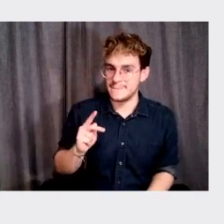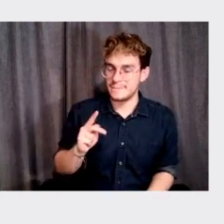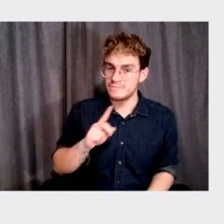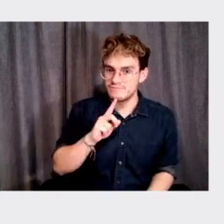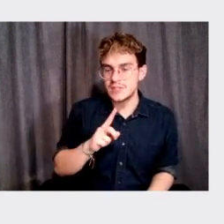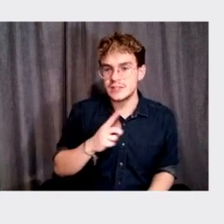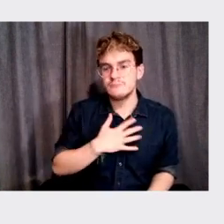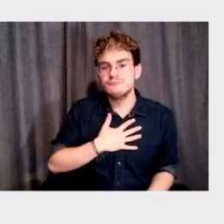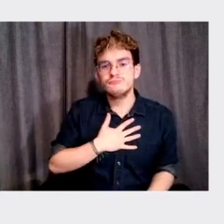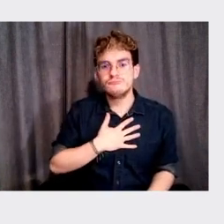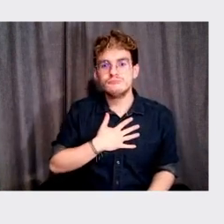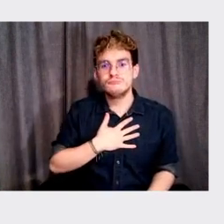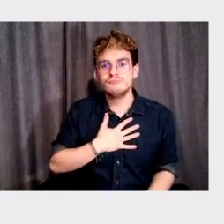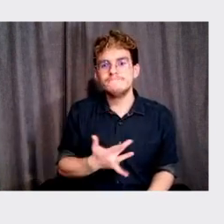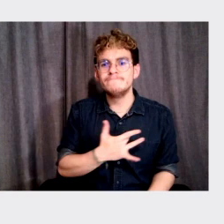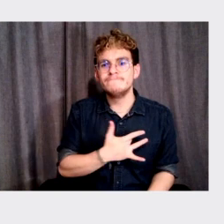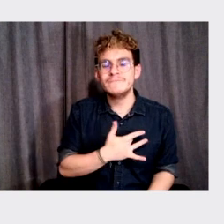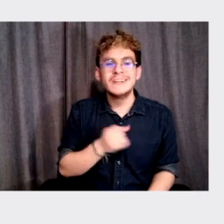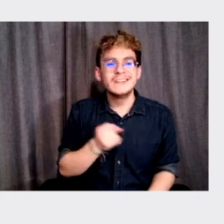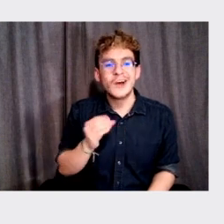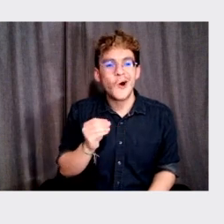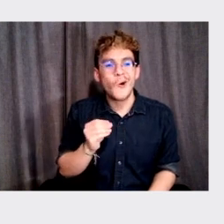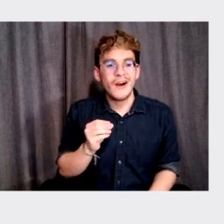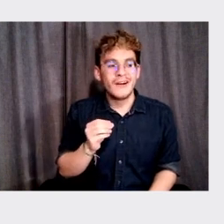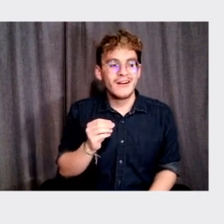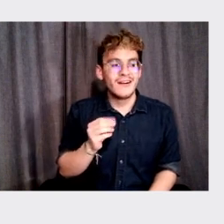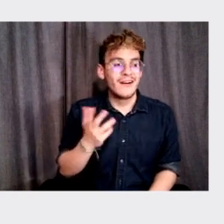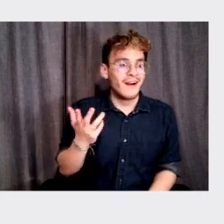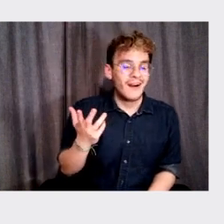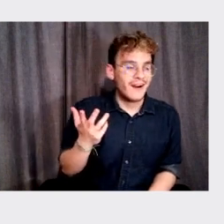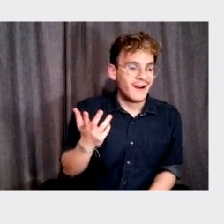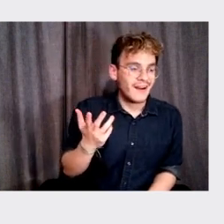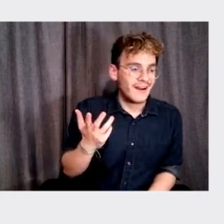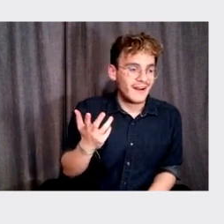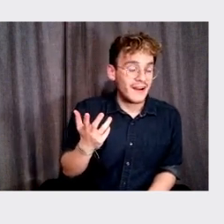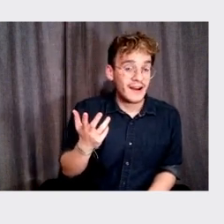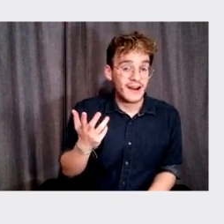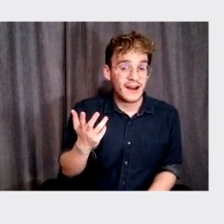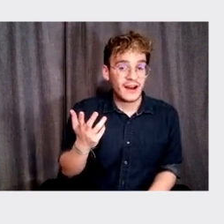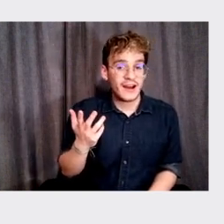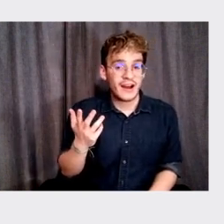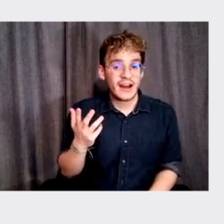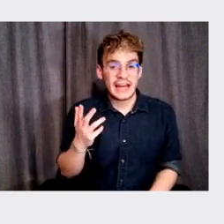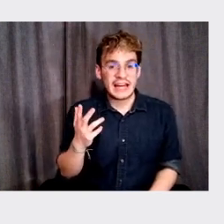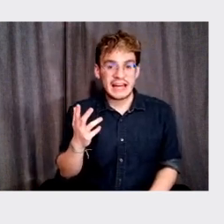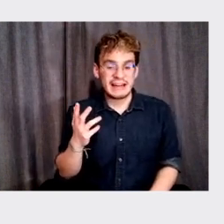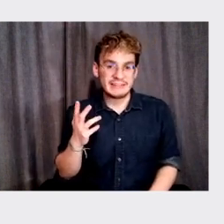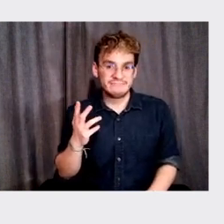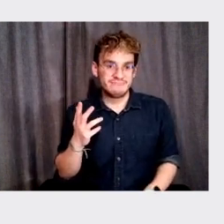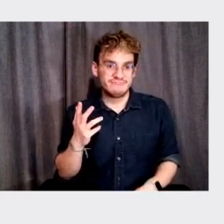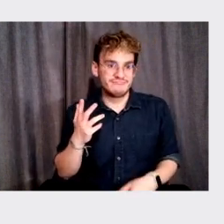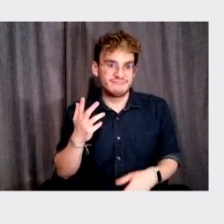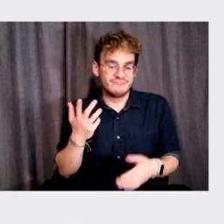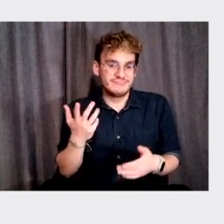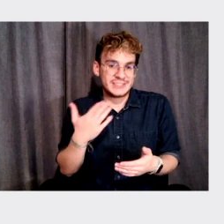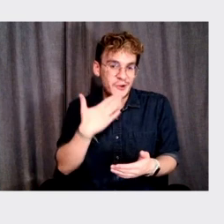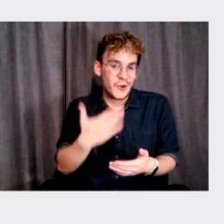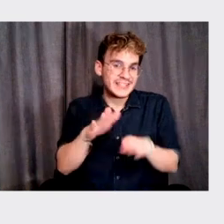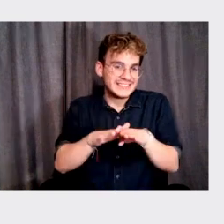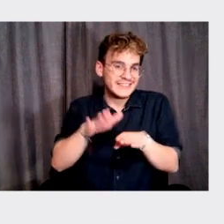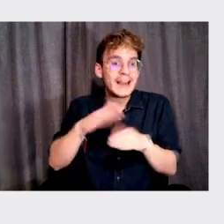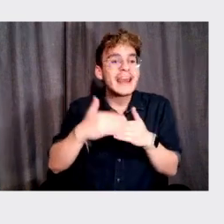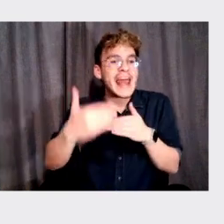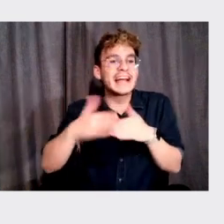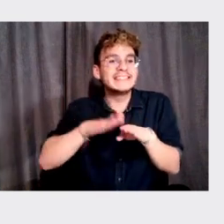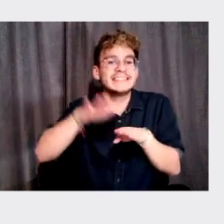I think it's not very hard to agree that it's a great step ahead. Uh, it's obviously